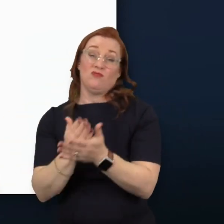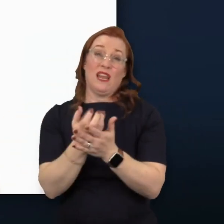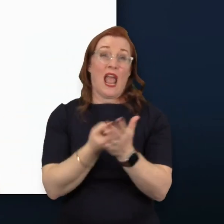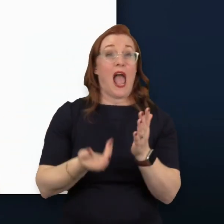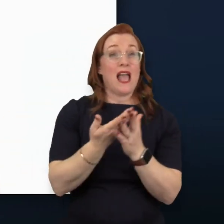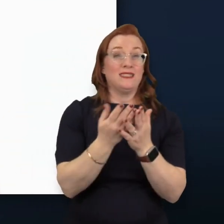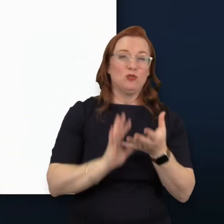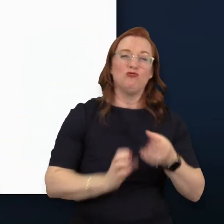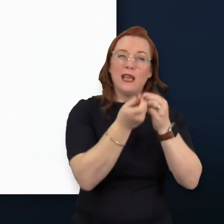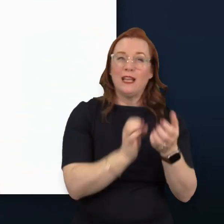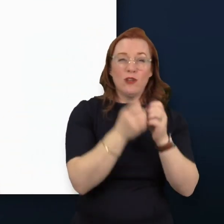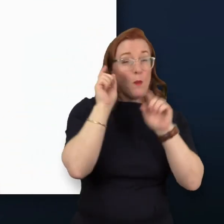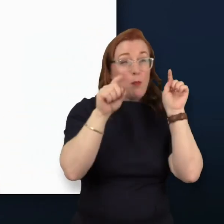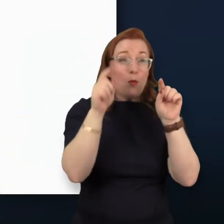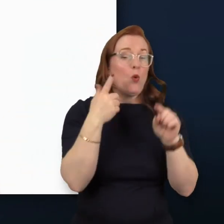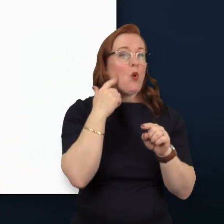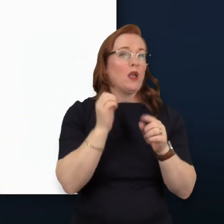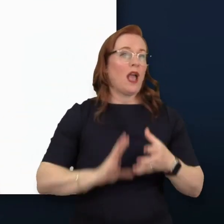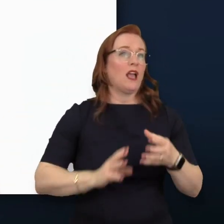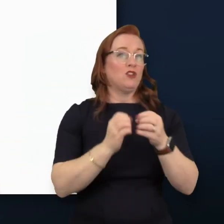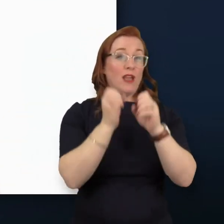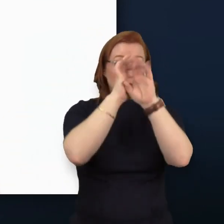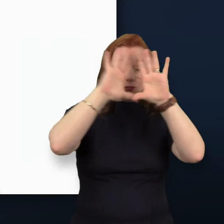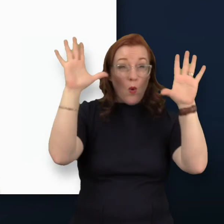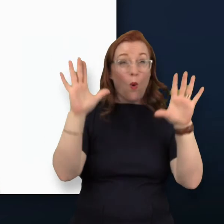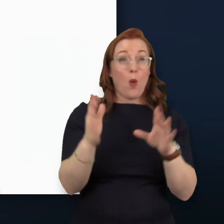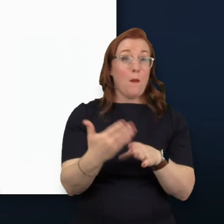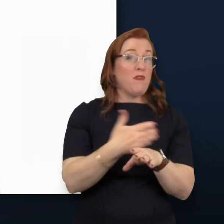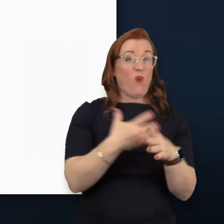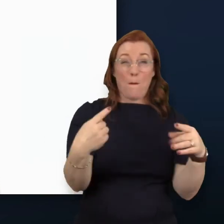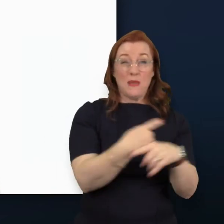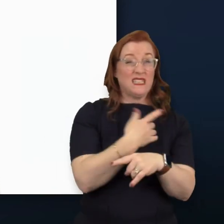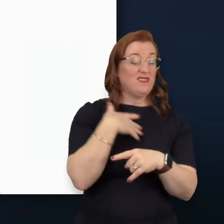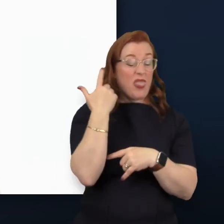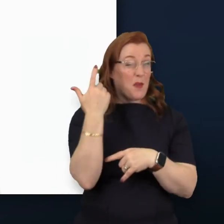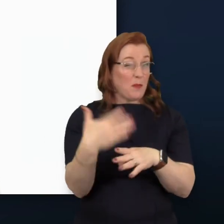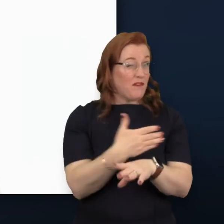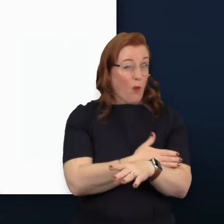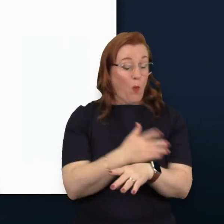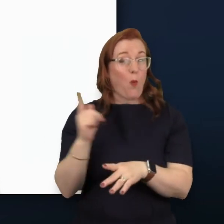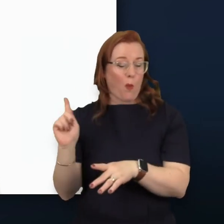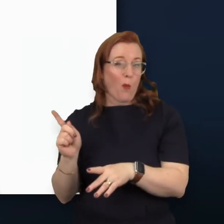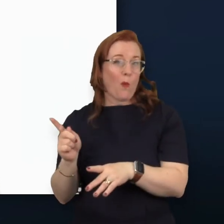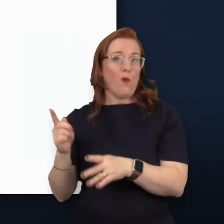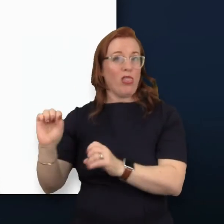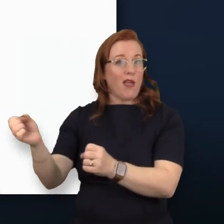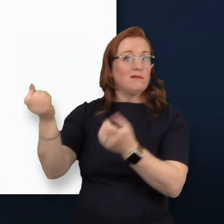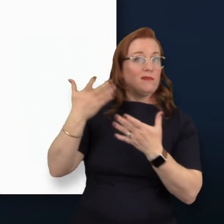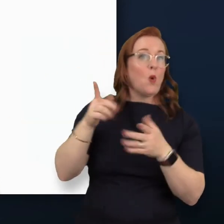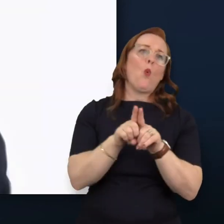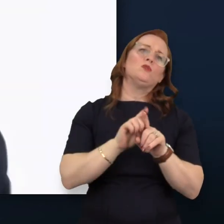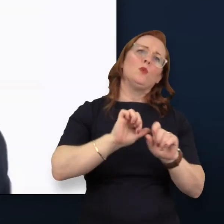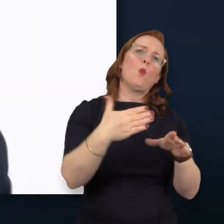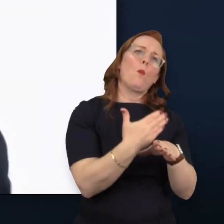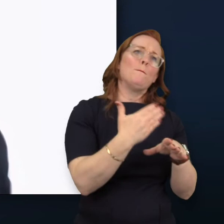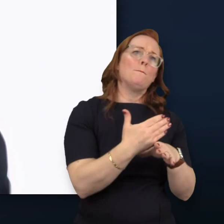innovation. It can give you insight into things that you wouldn't otherwise have had thought about. It also makes your business more